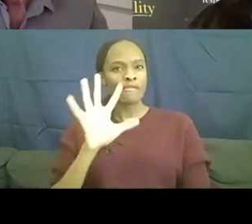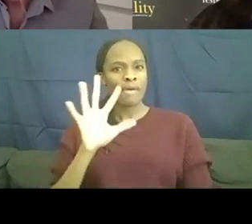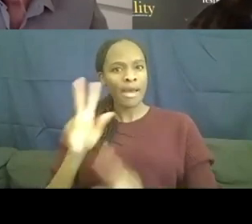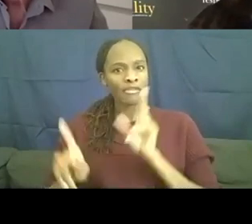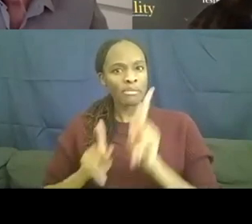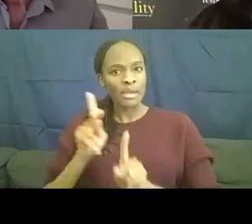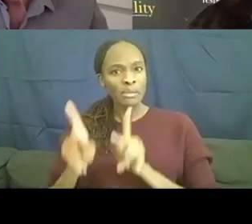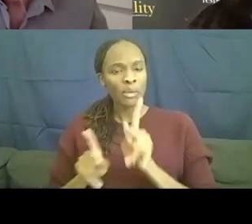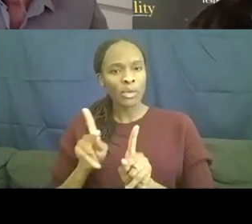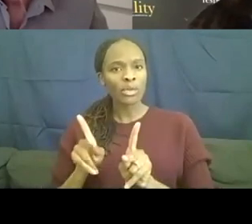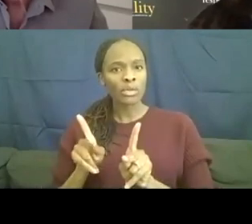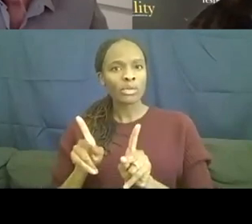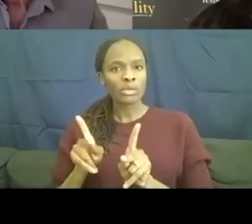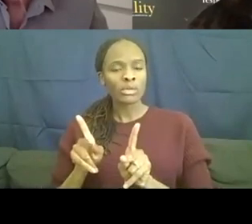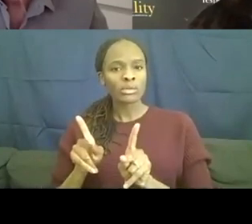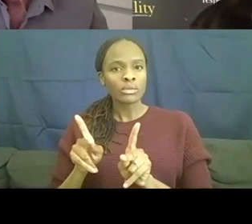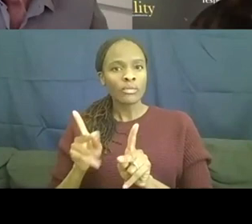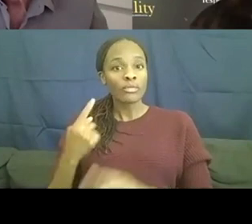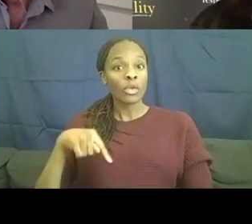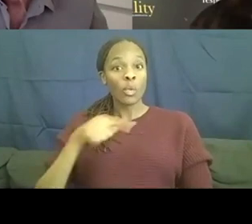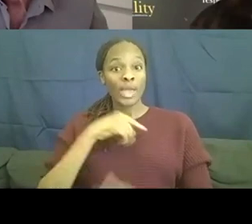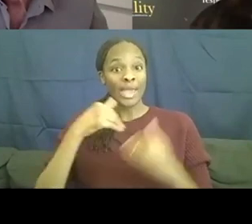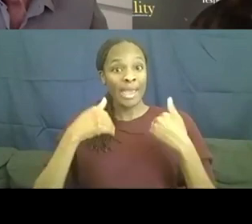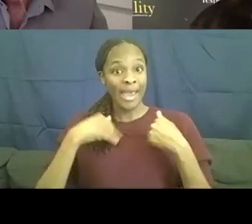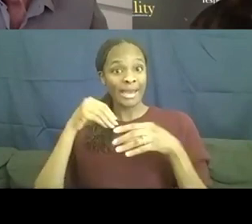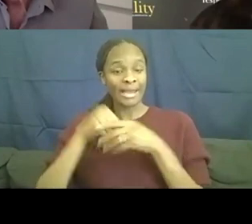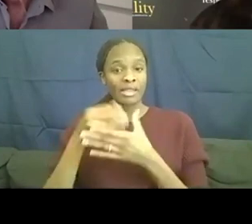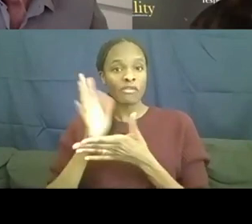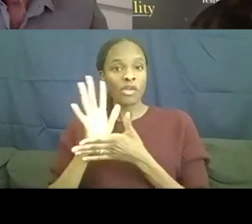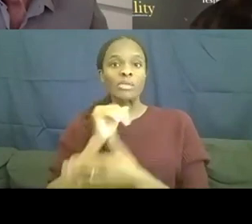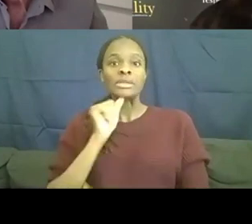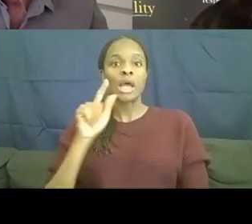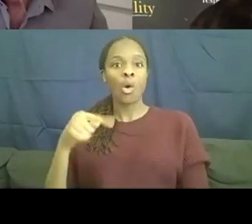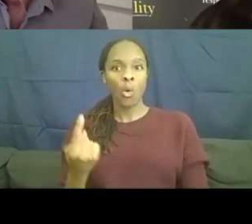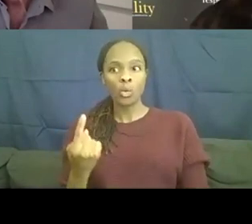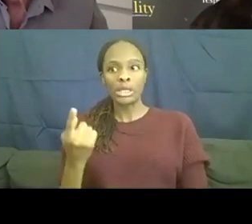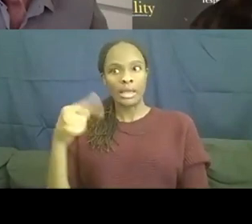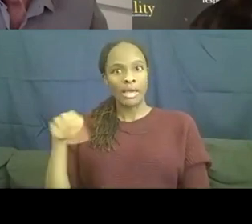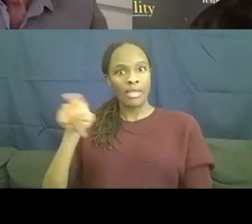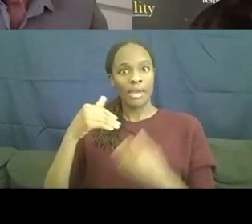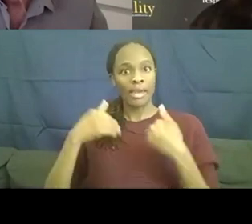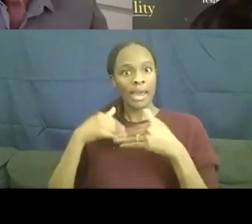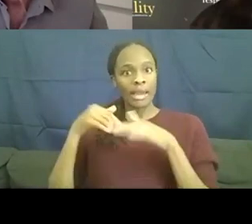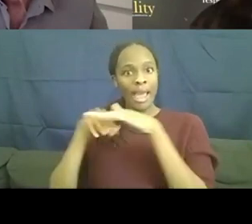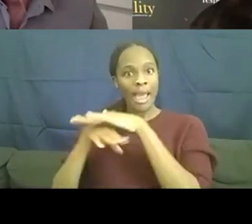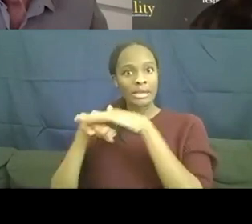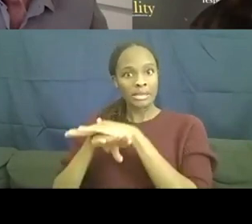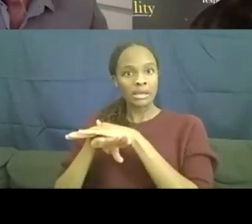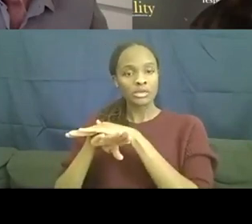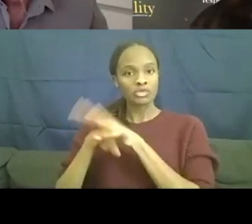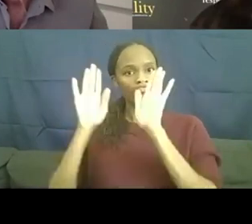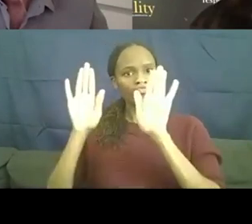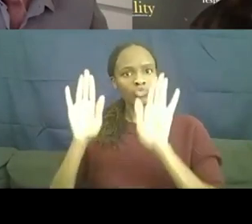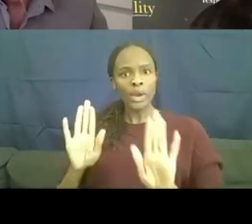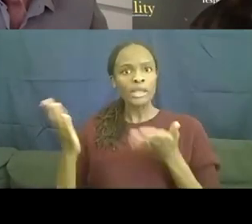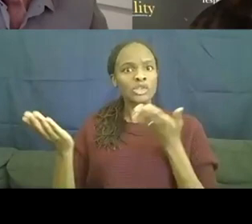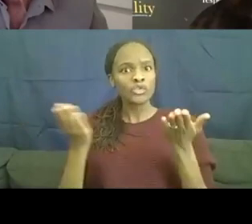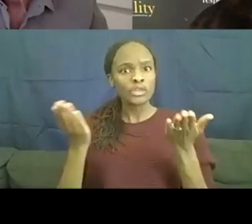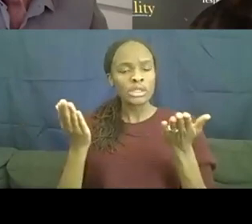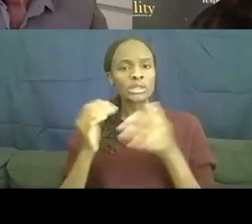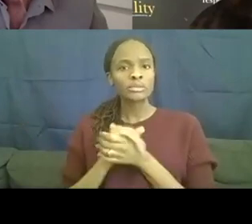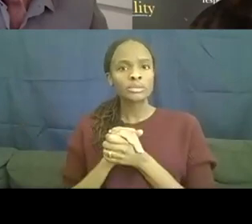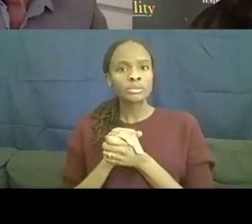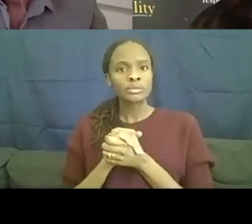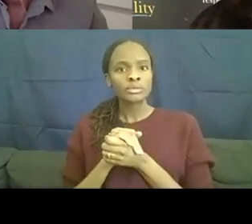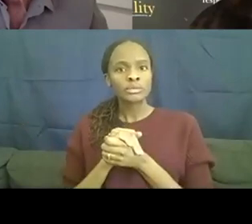uh, had in our film is that not only did they have access to great services, but they, they